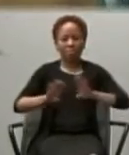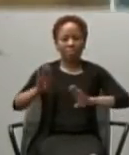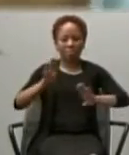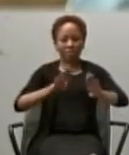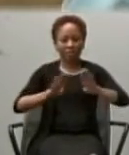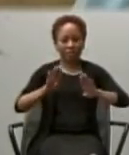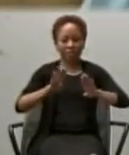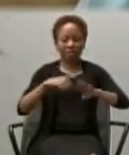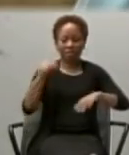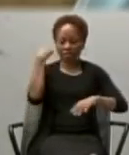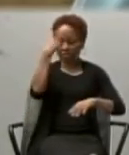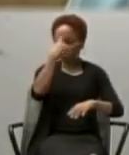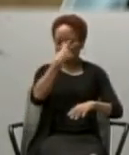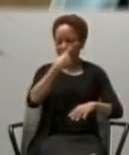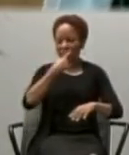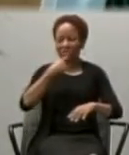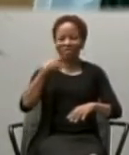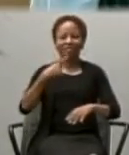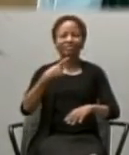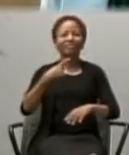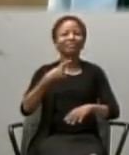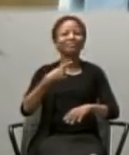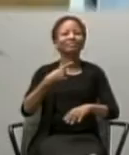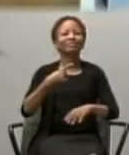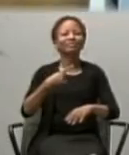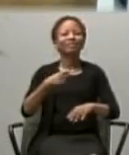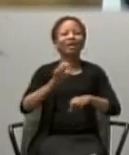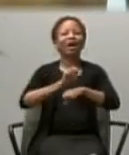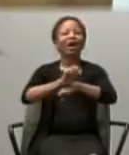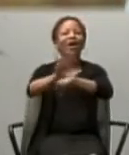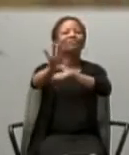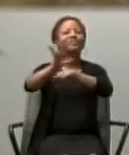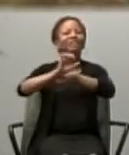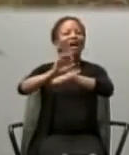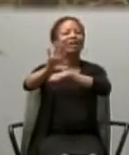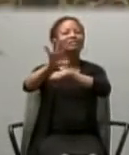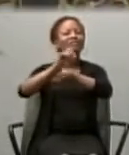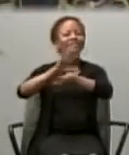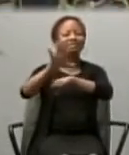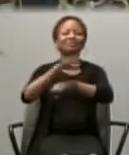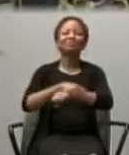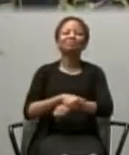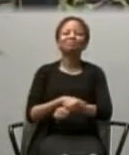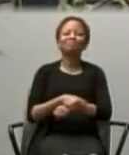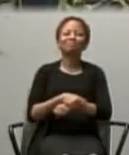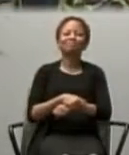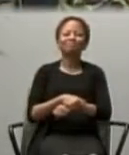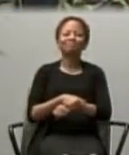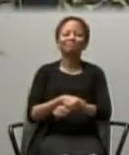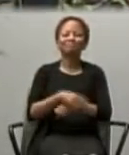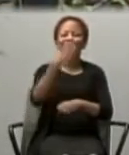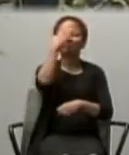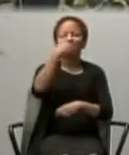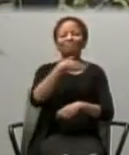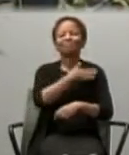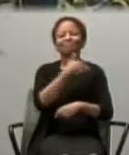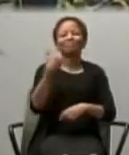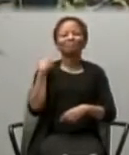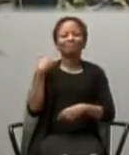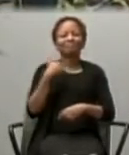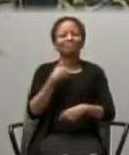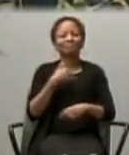our faces, should advertise it. in the name of the Father, and of the Son, and of the Holy Ghost.